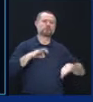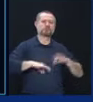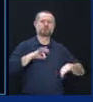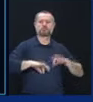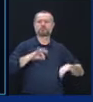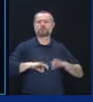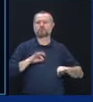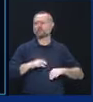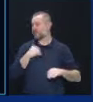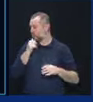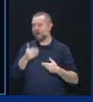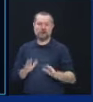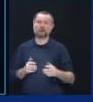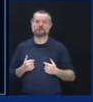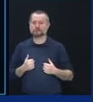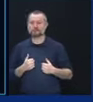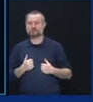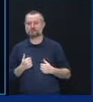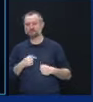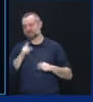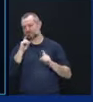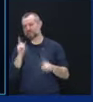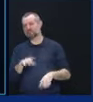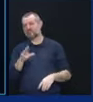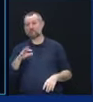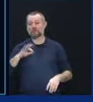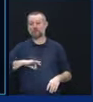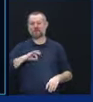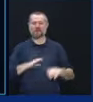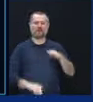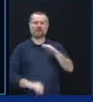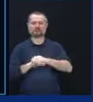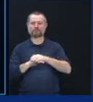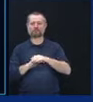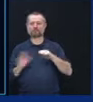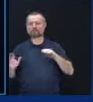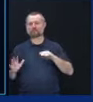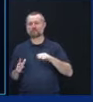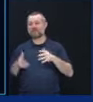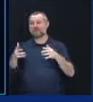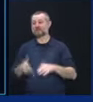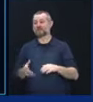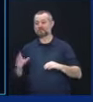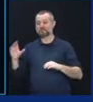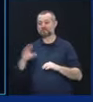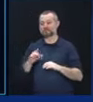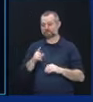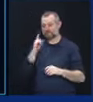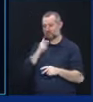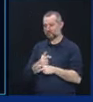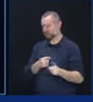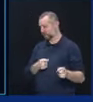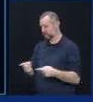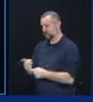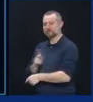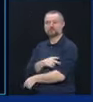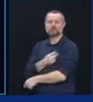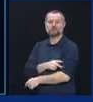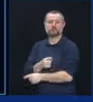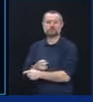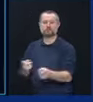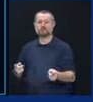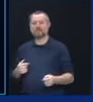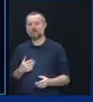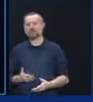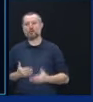Here's how much money you can make. Everything else has to go into patient care. I'm going to propose that nursing home